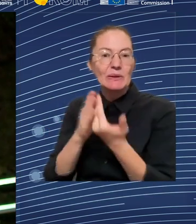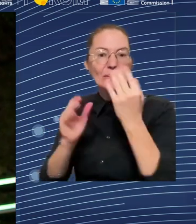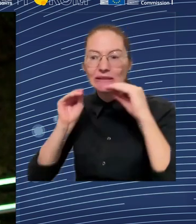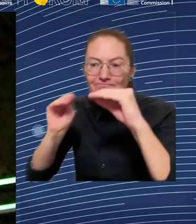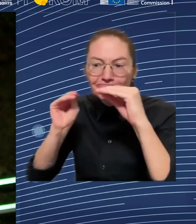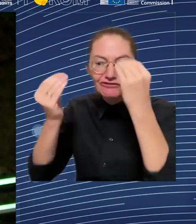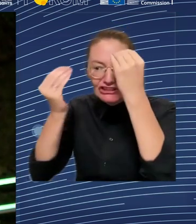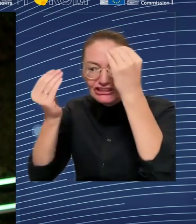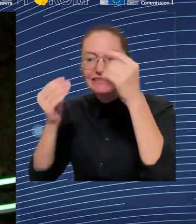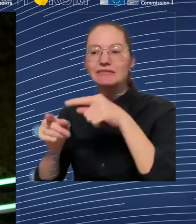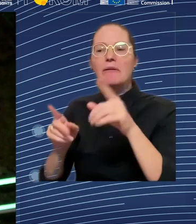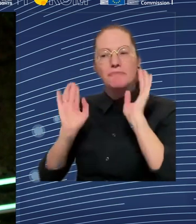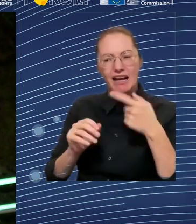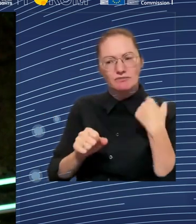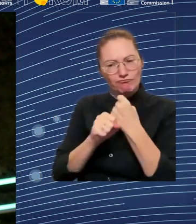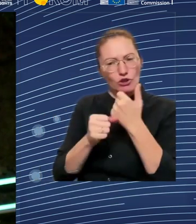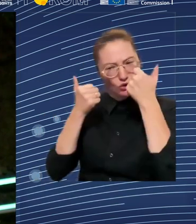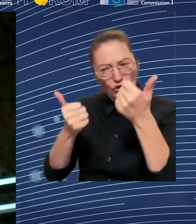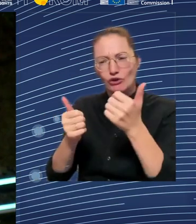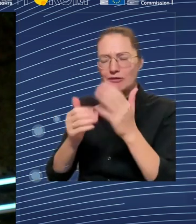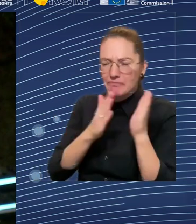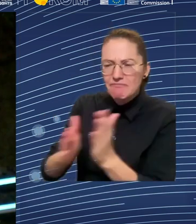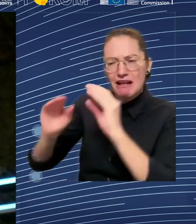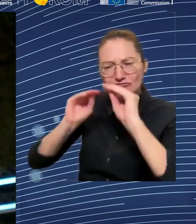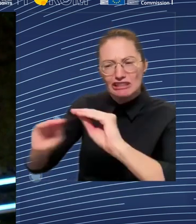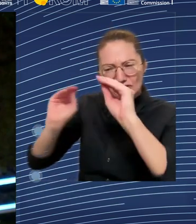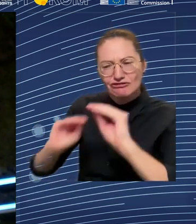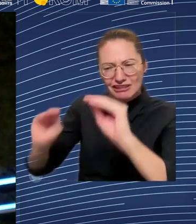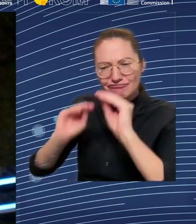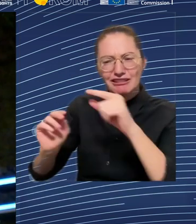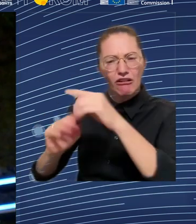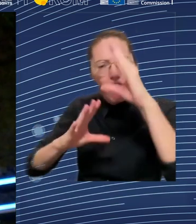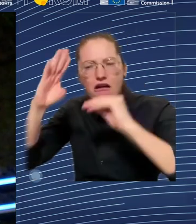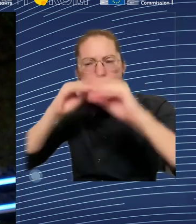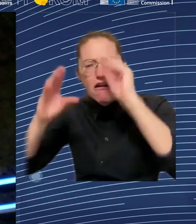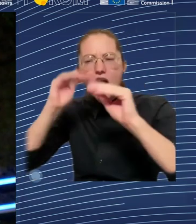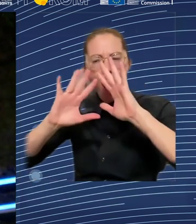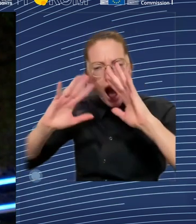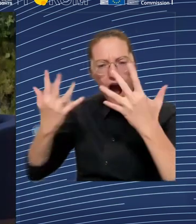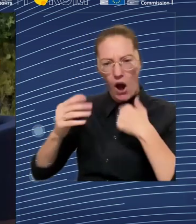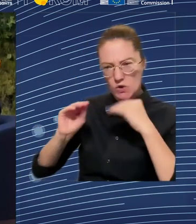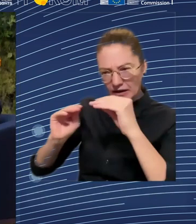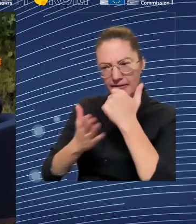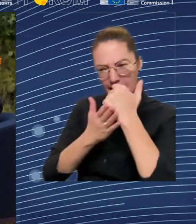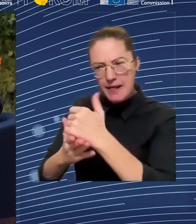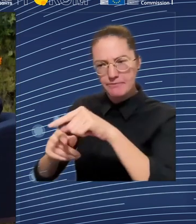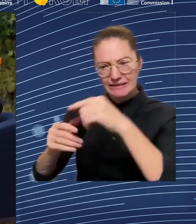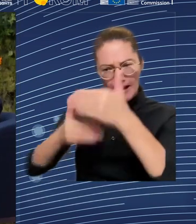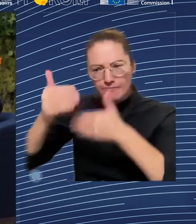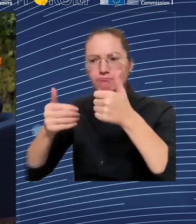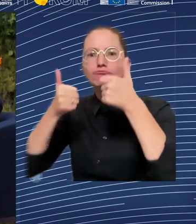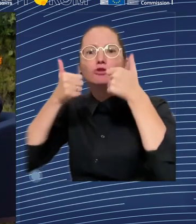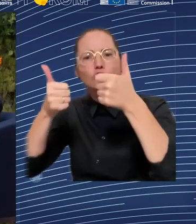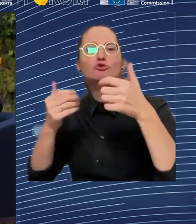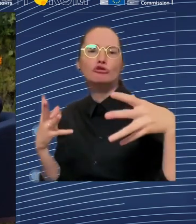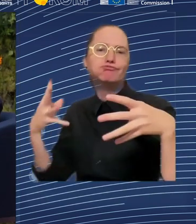essentially, we've got to make adult learning courses much more responsive but also inclusive. I think what's important when we